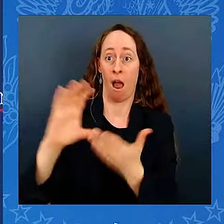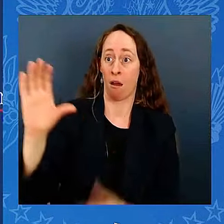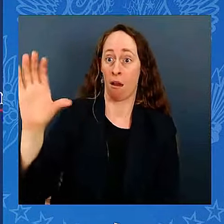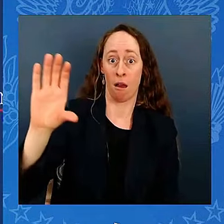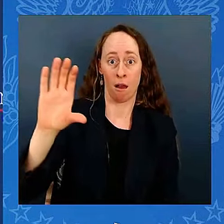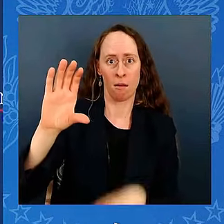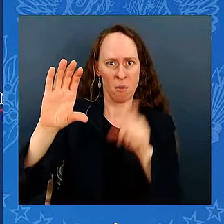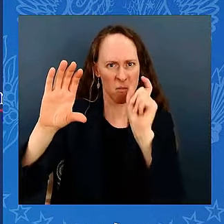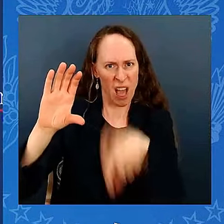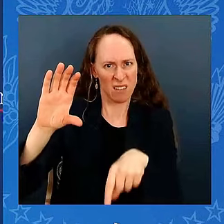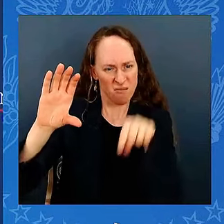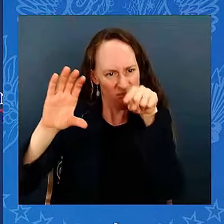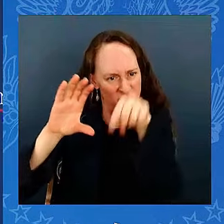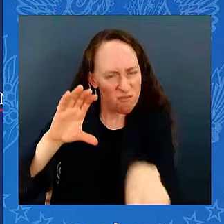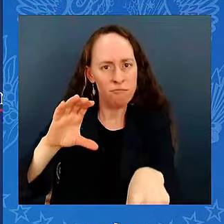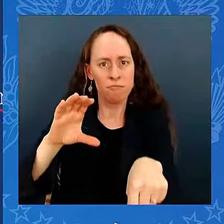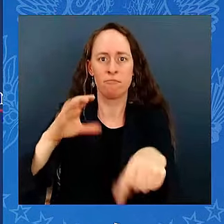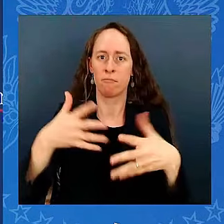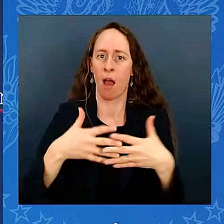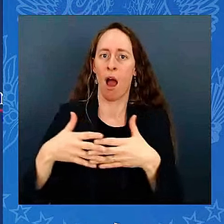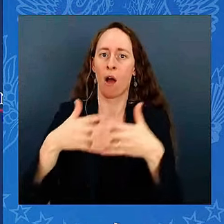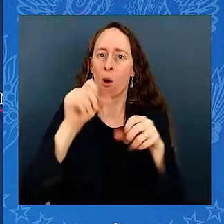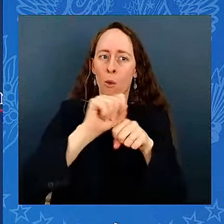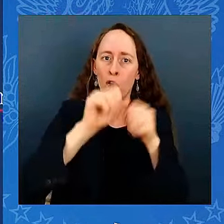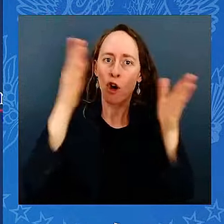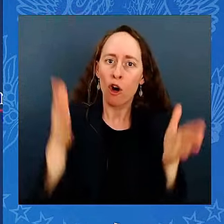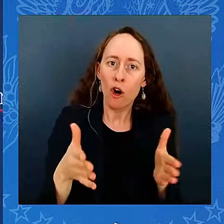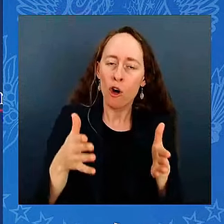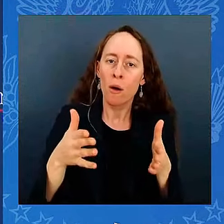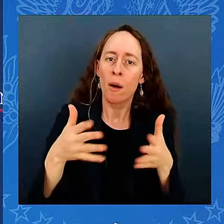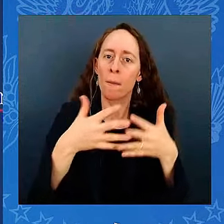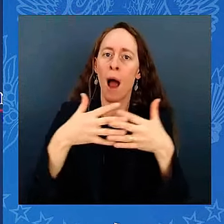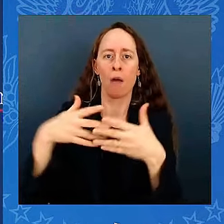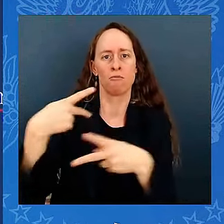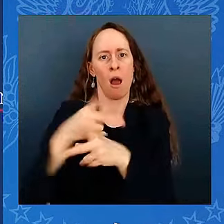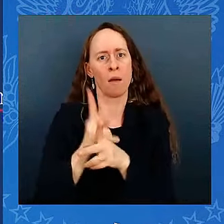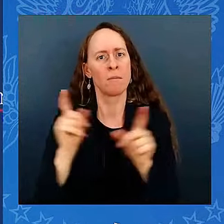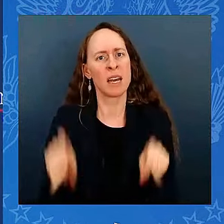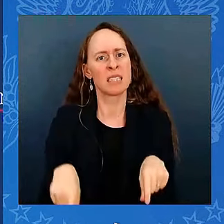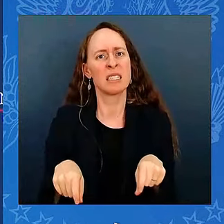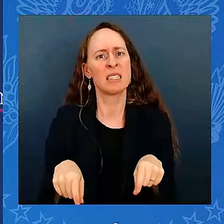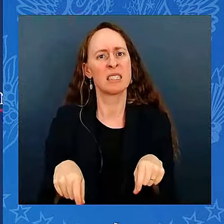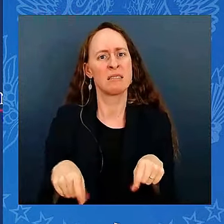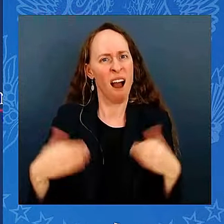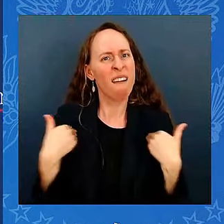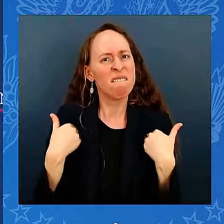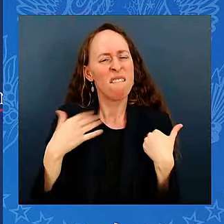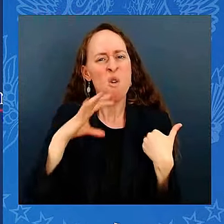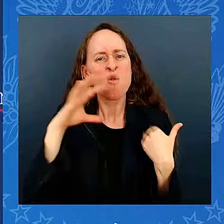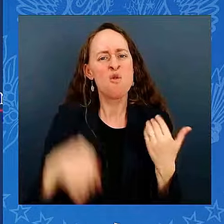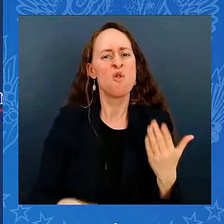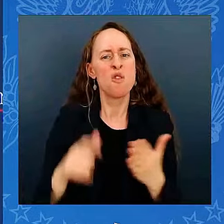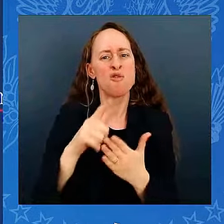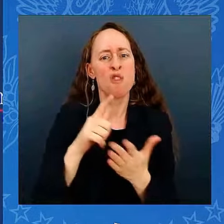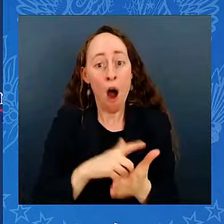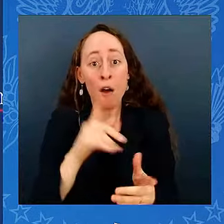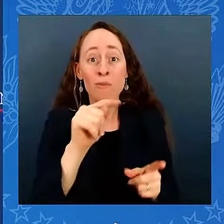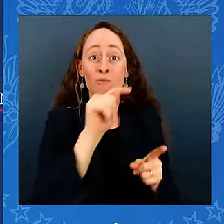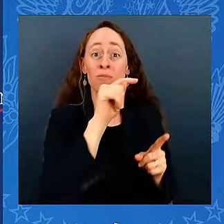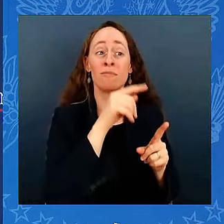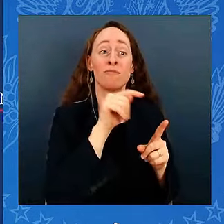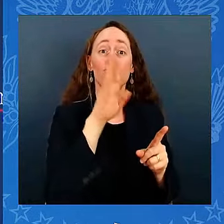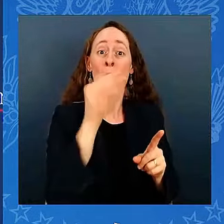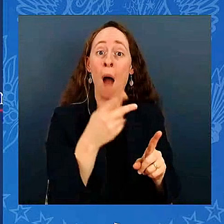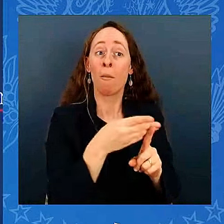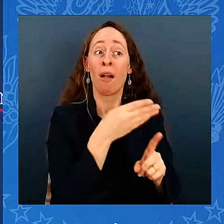products. Past administrations, including my predecessor, have failed to buy American. Not anymore. Kamala